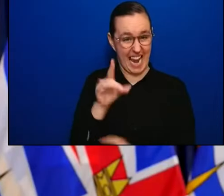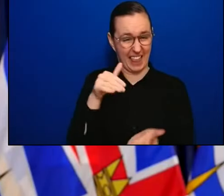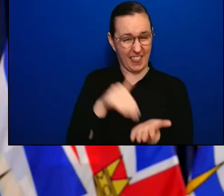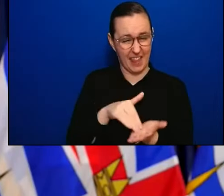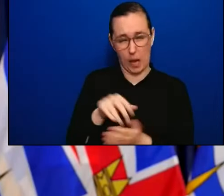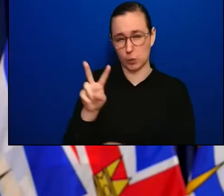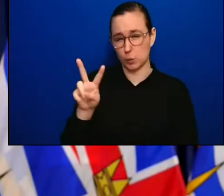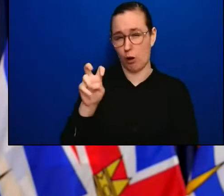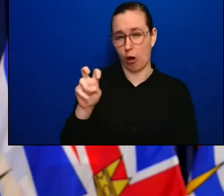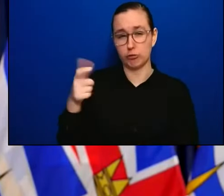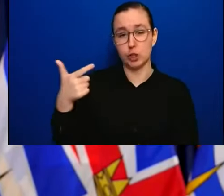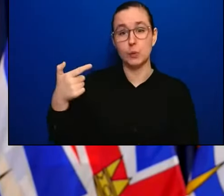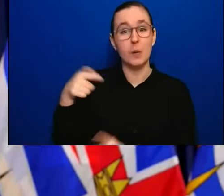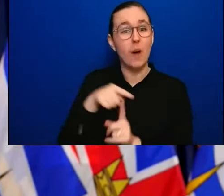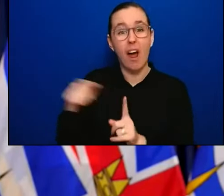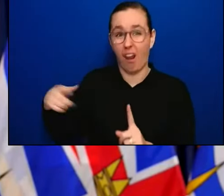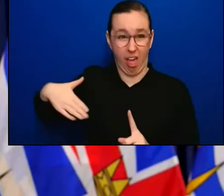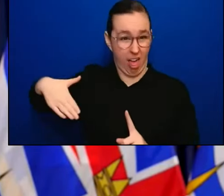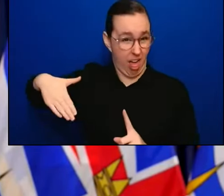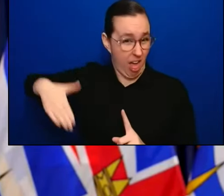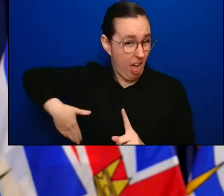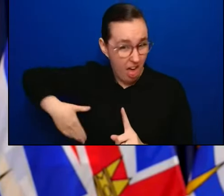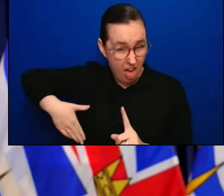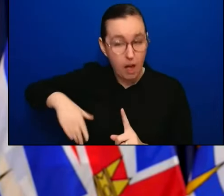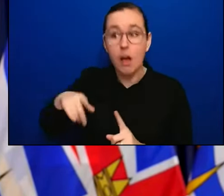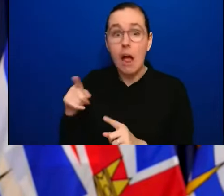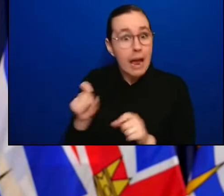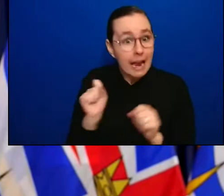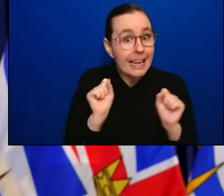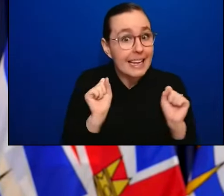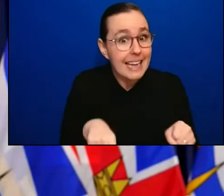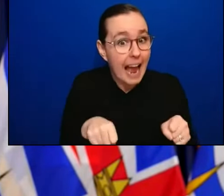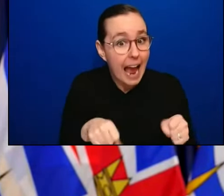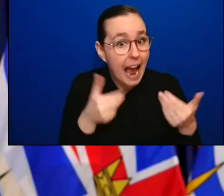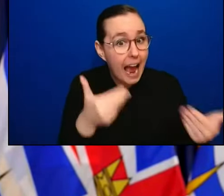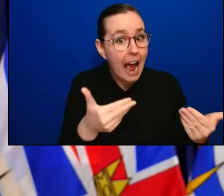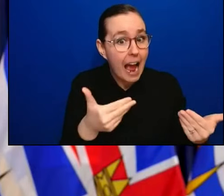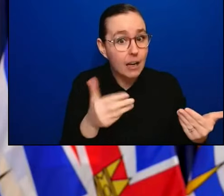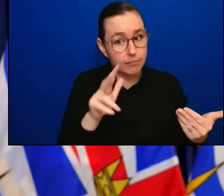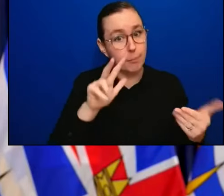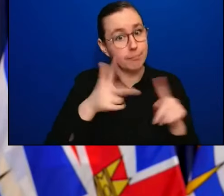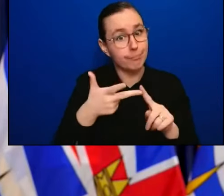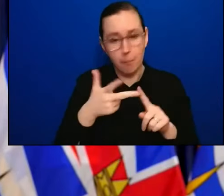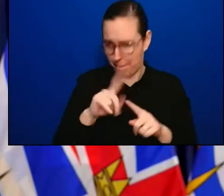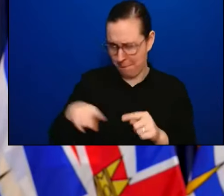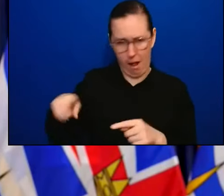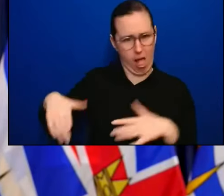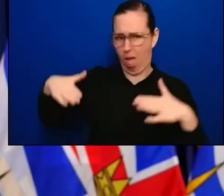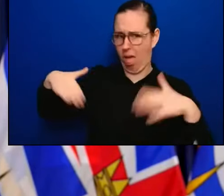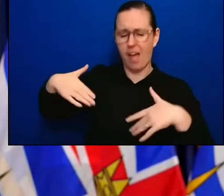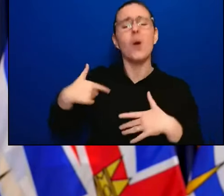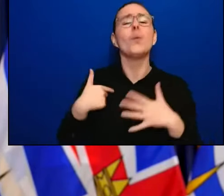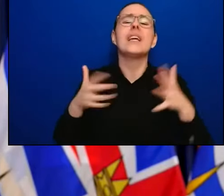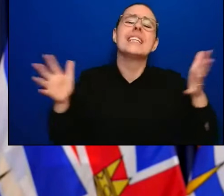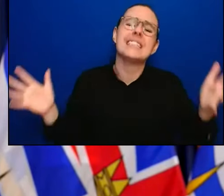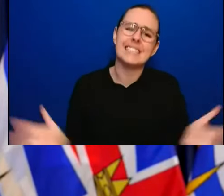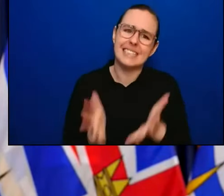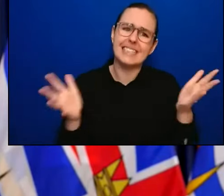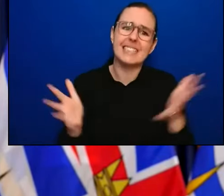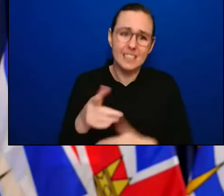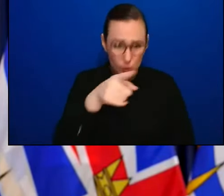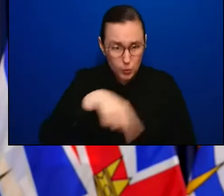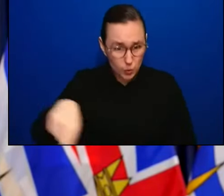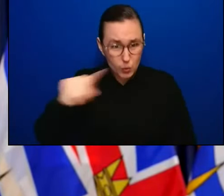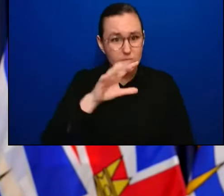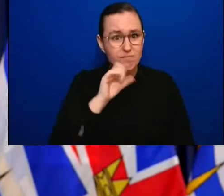their booster dose and who are eligible for that dose. And I would strongly say encouraged them today to go on the get vaccinated website